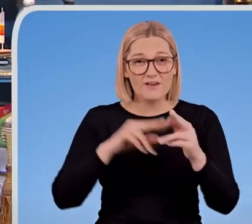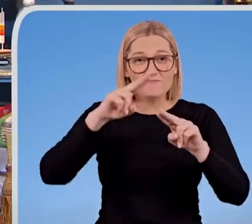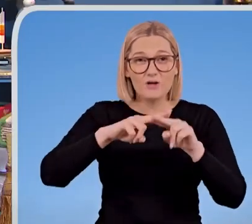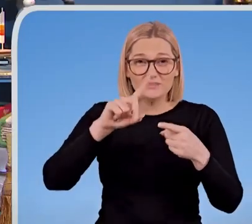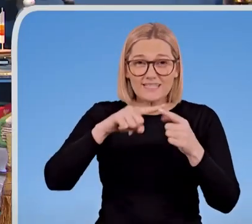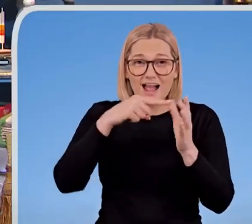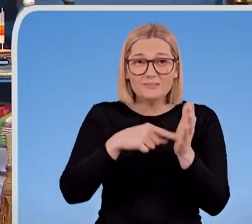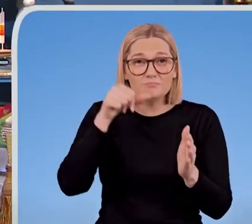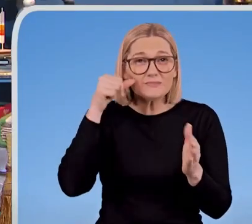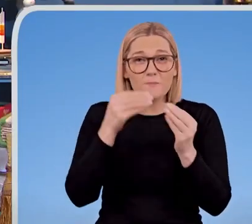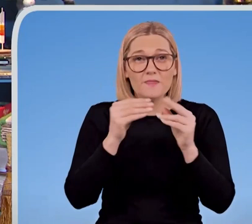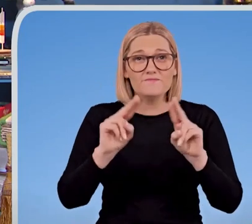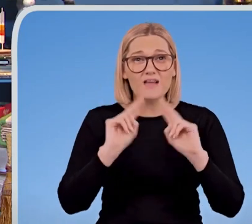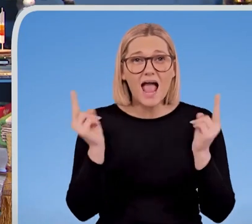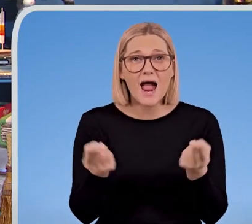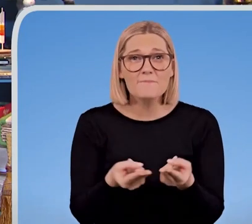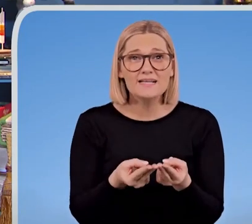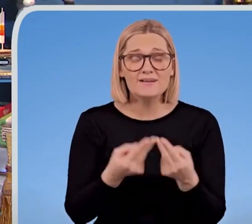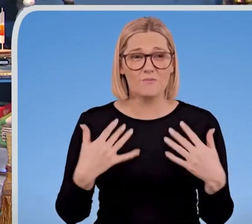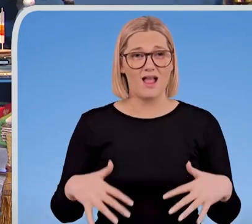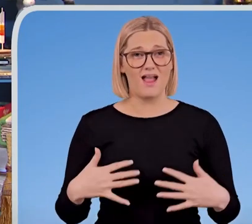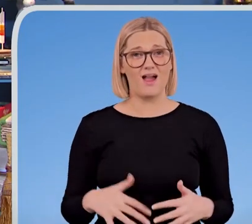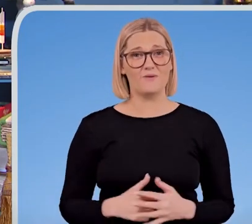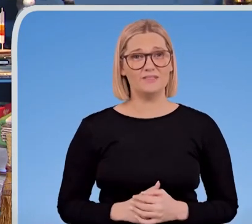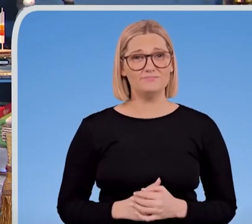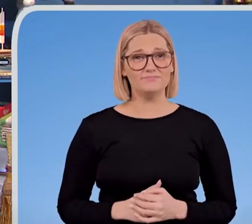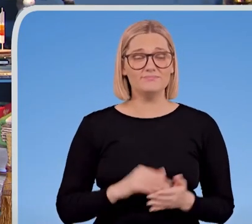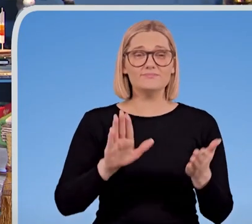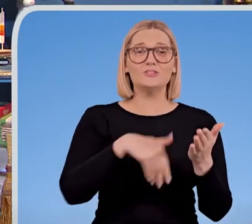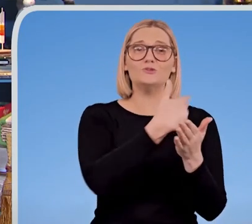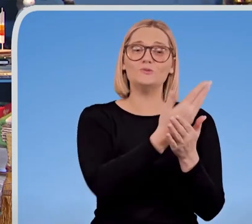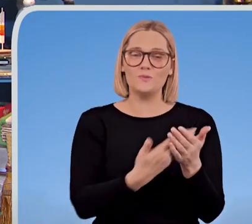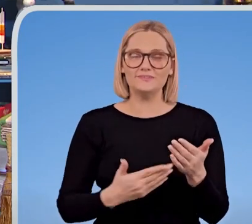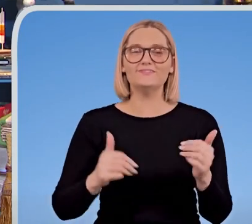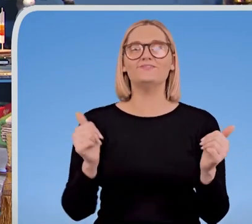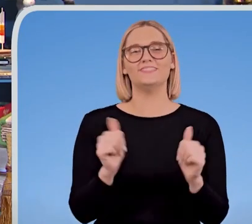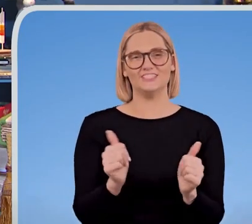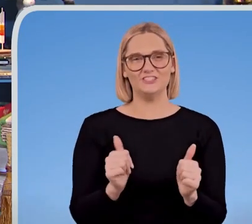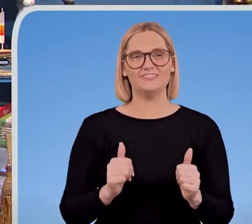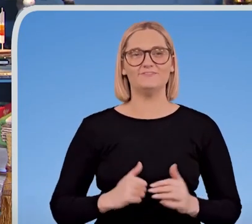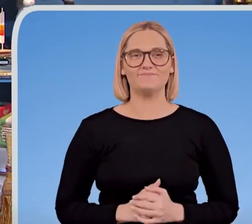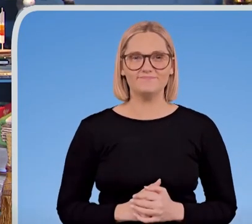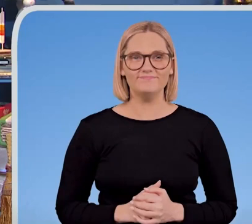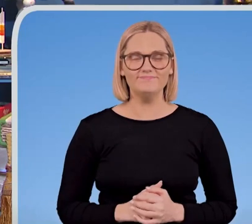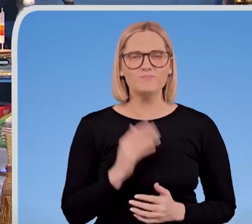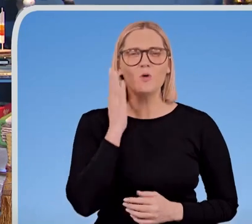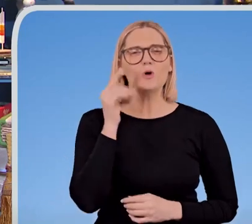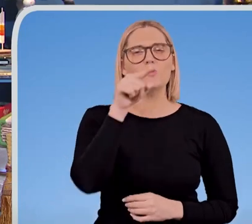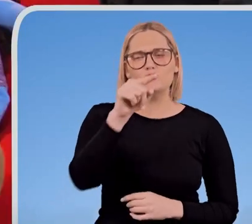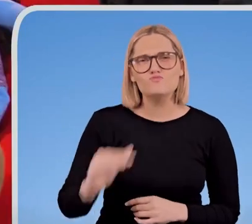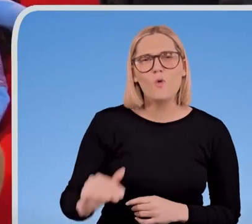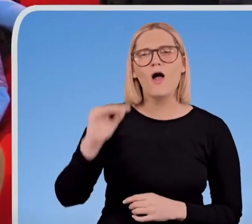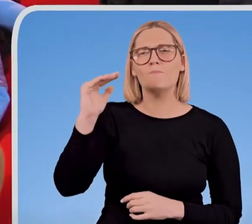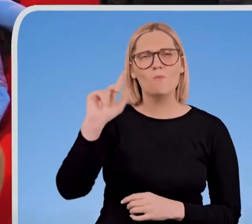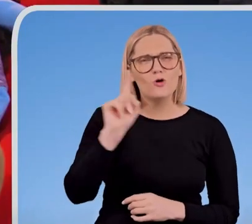And that's the end of the story. What do you want to do when you're bigger? Maybe you'd like to learn how to paddleboard like